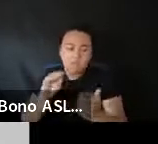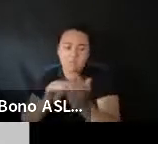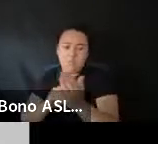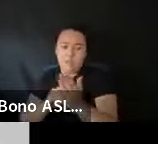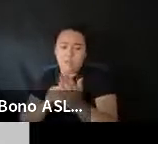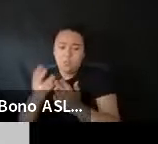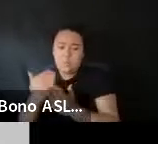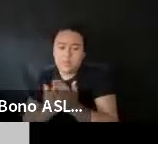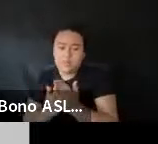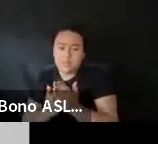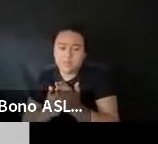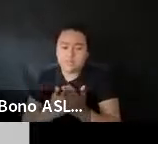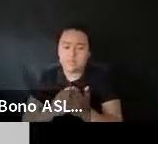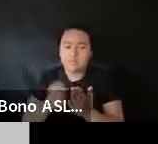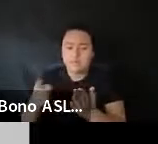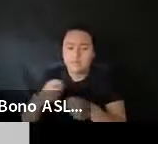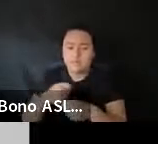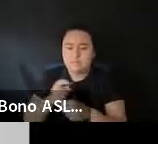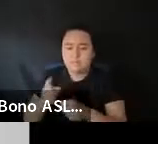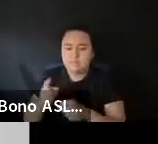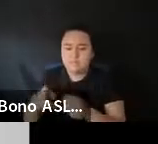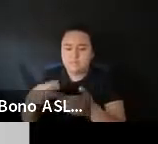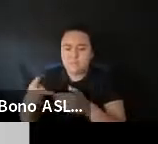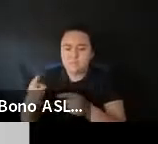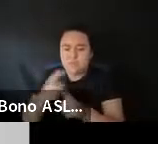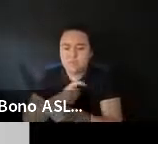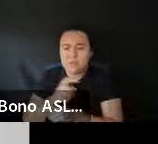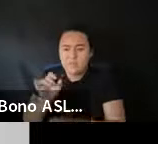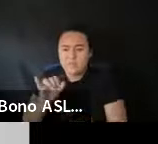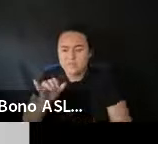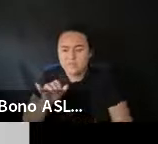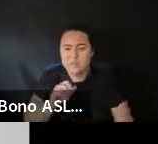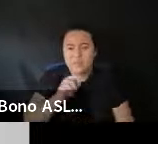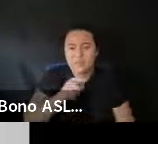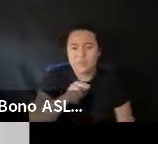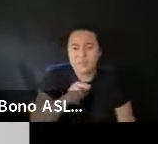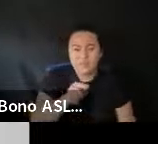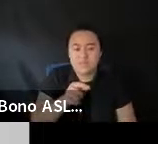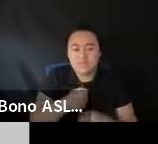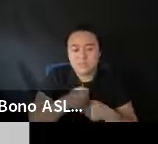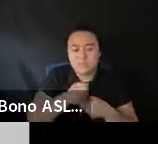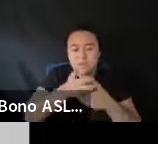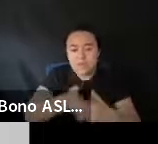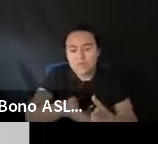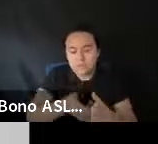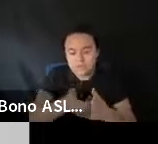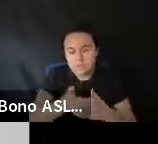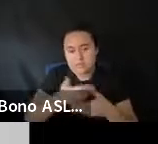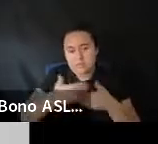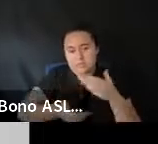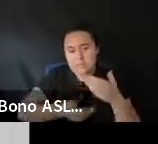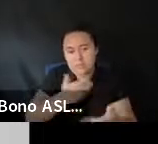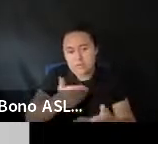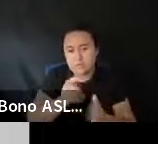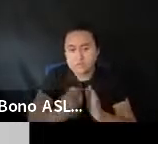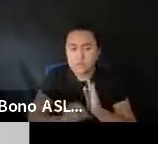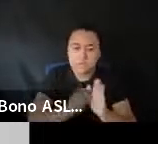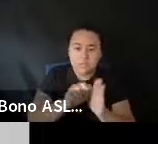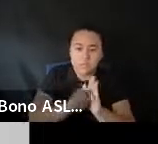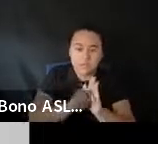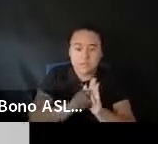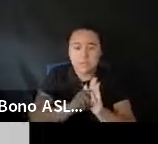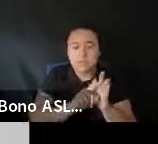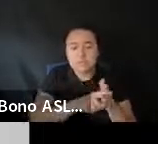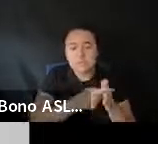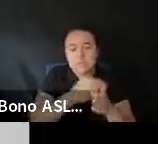complicates the program. Significantly. And it also protracts. The. Uh. The processing period. In terms of start to